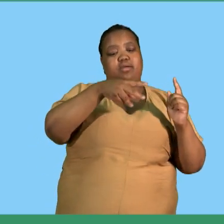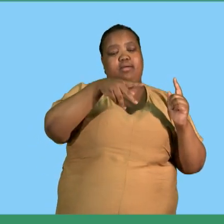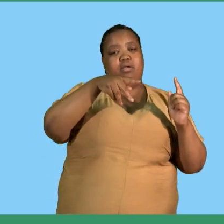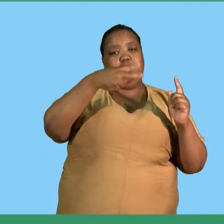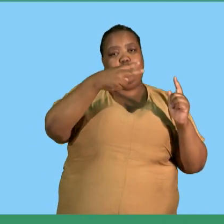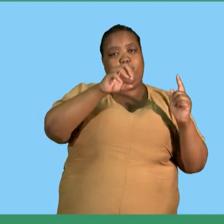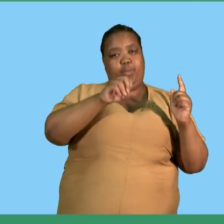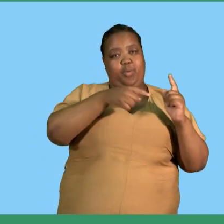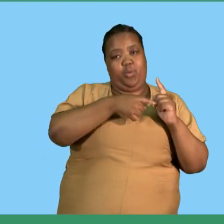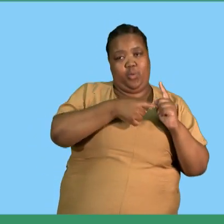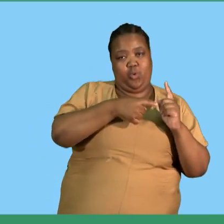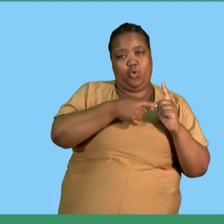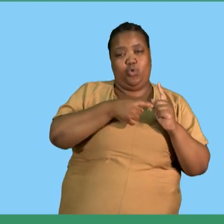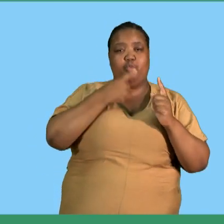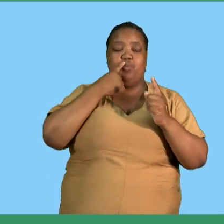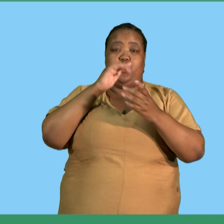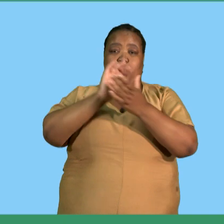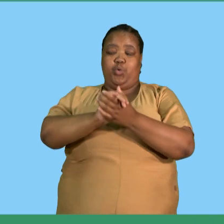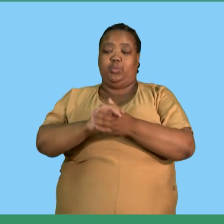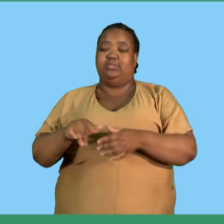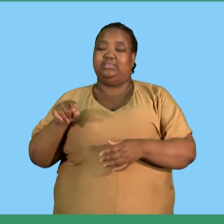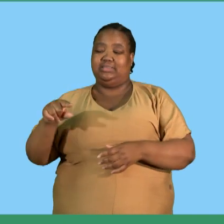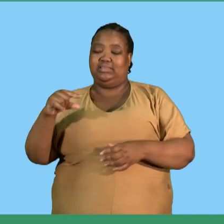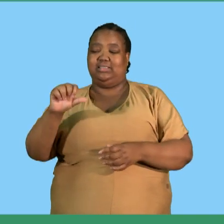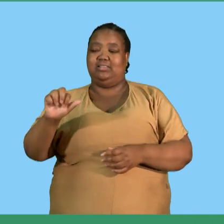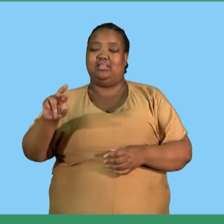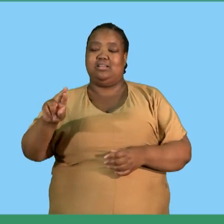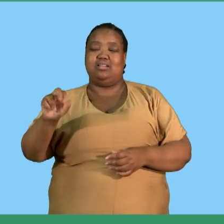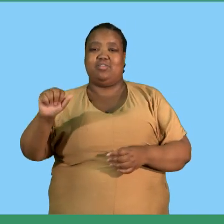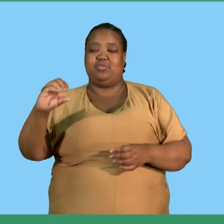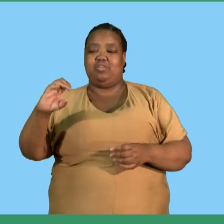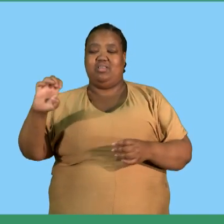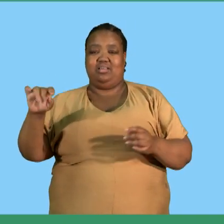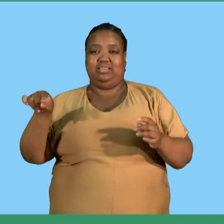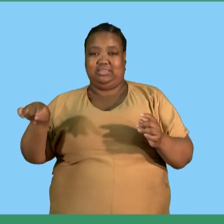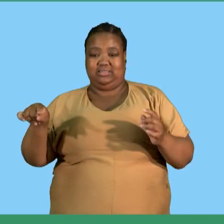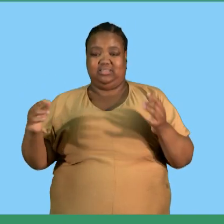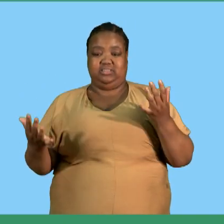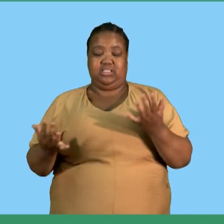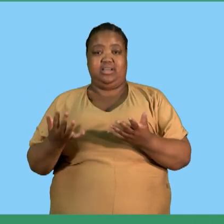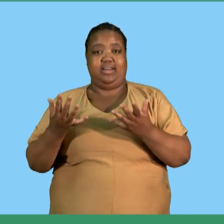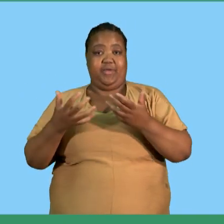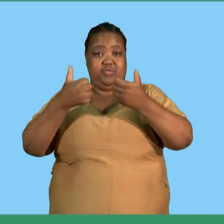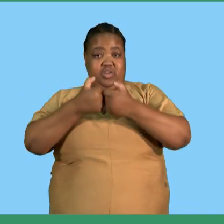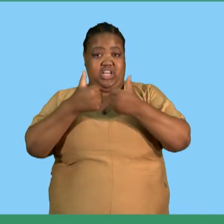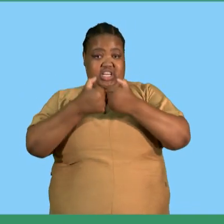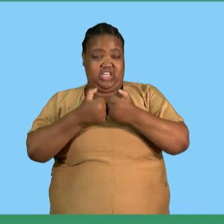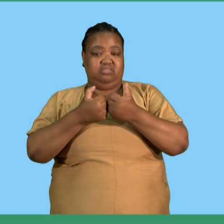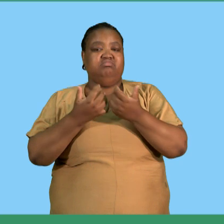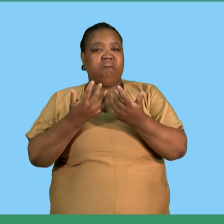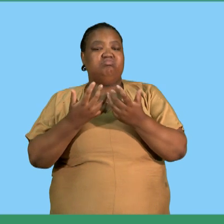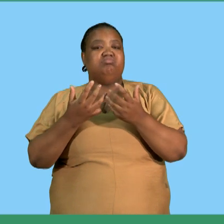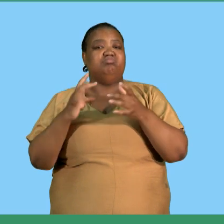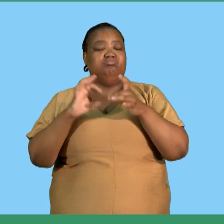there's a promise that was made to say only if you're going to have a relationship with me then i would give you a position but